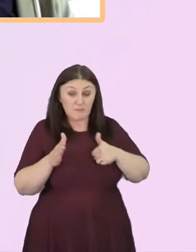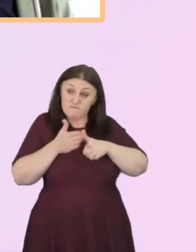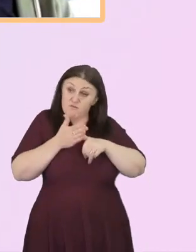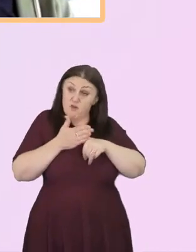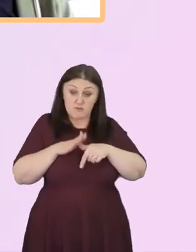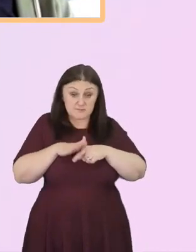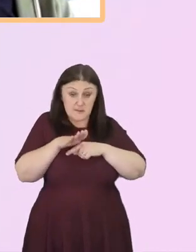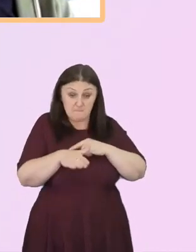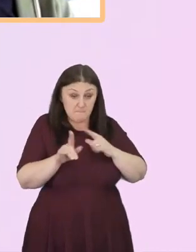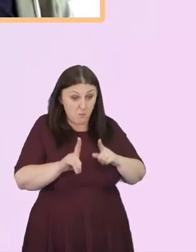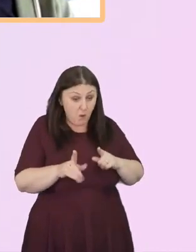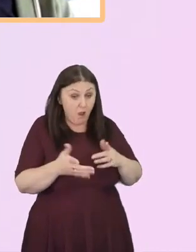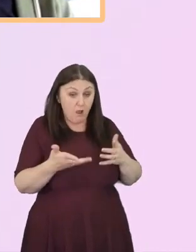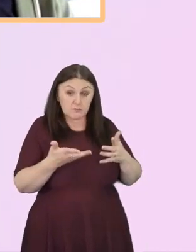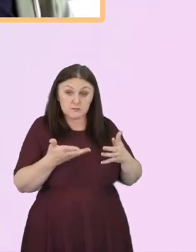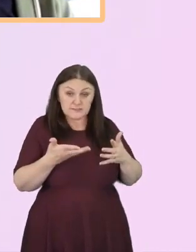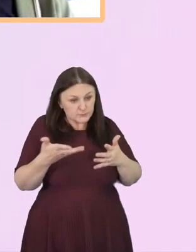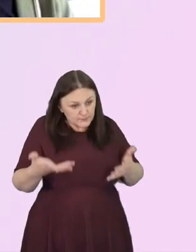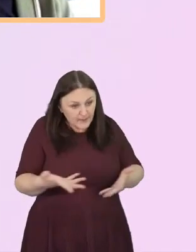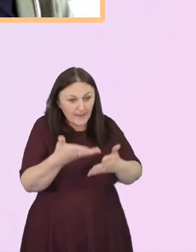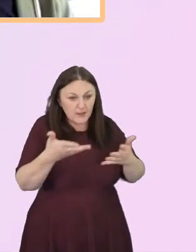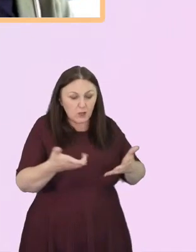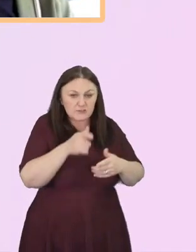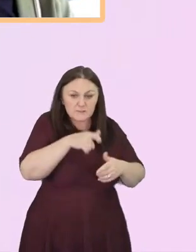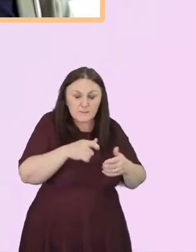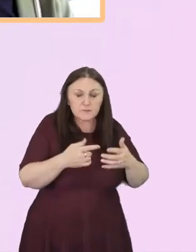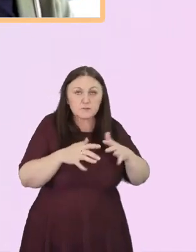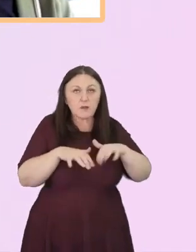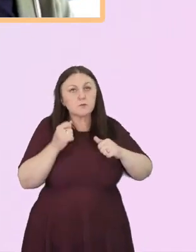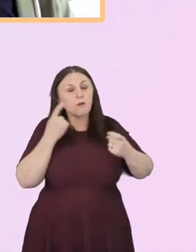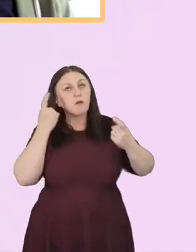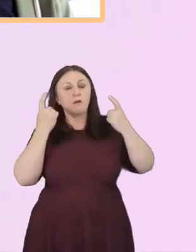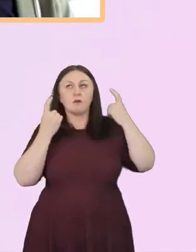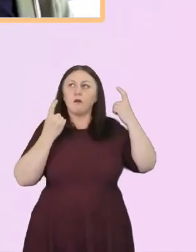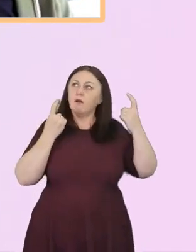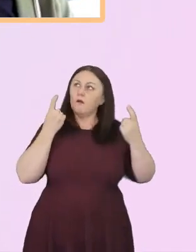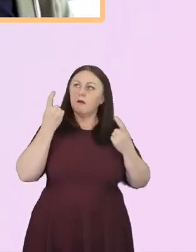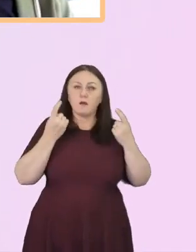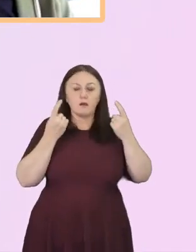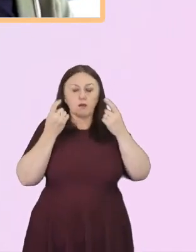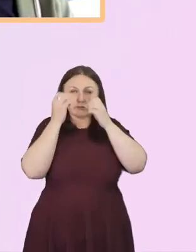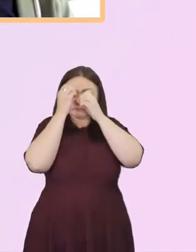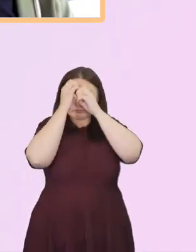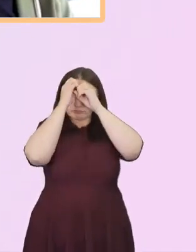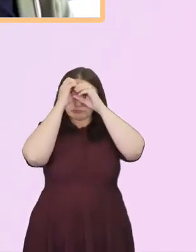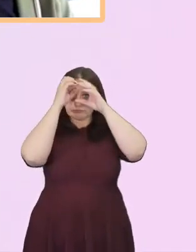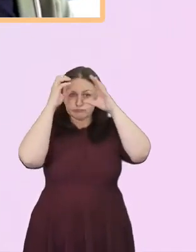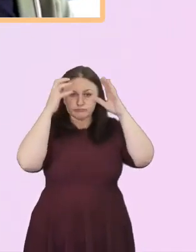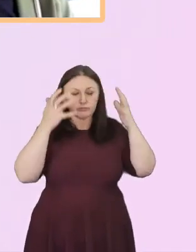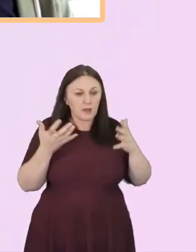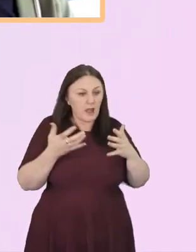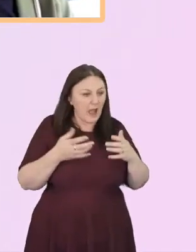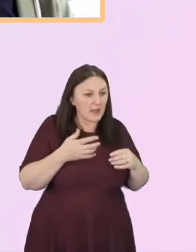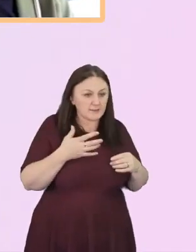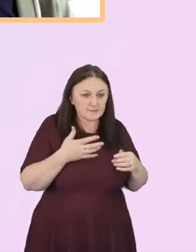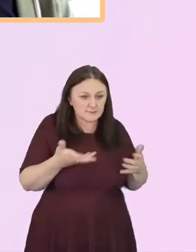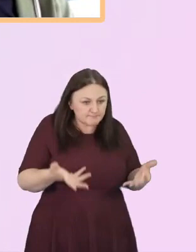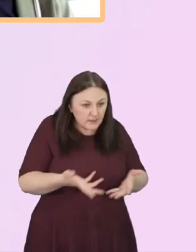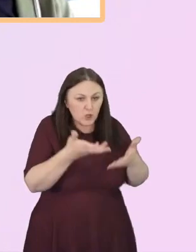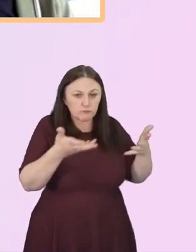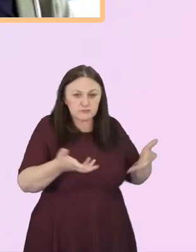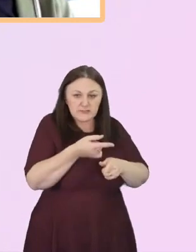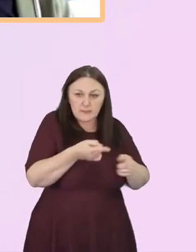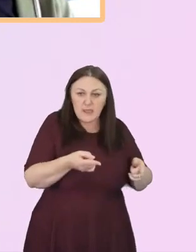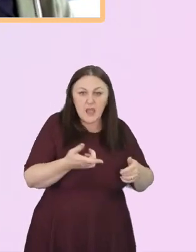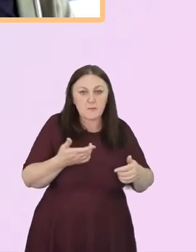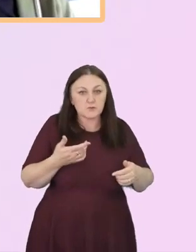a curiosity and a desire just to know a wider range of people as an enriching